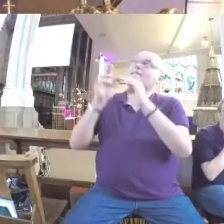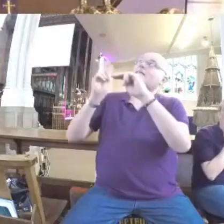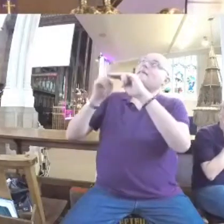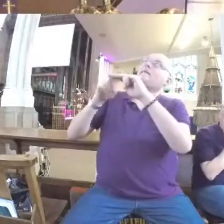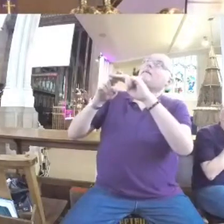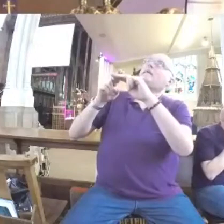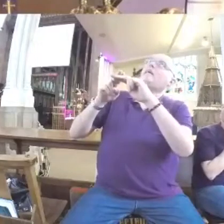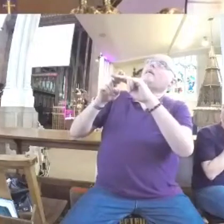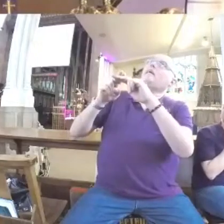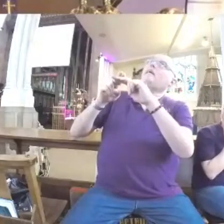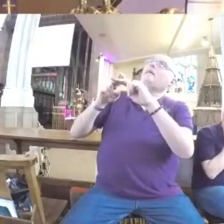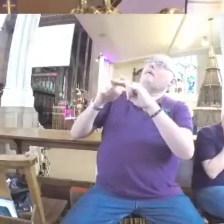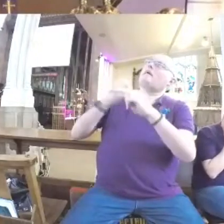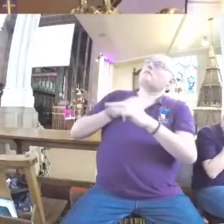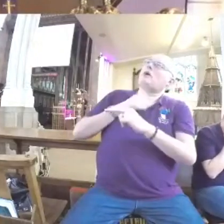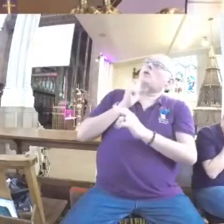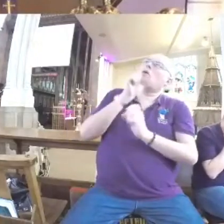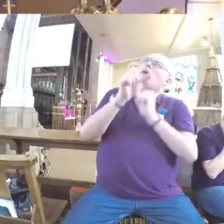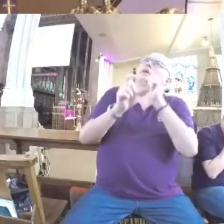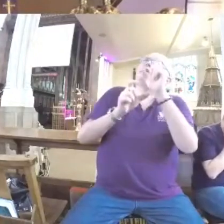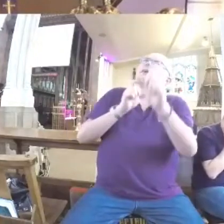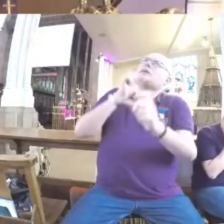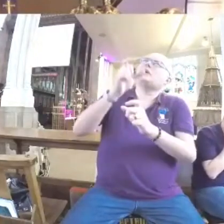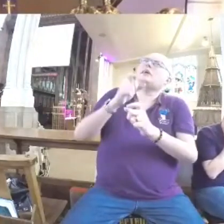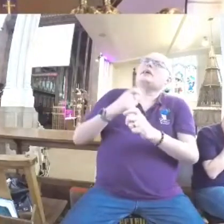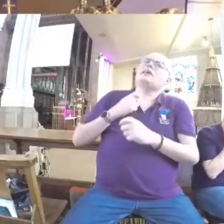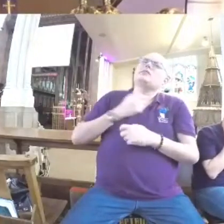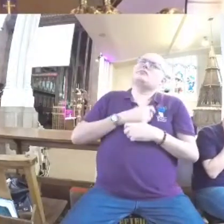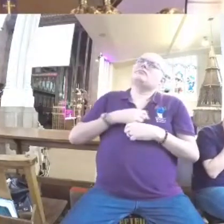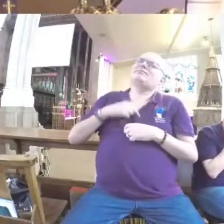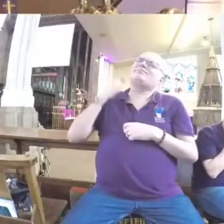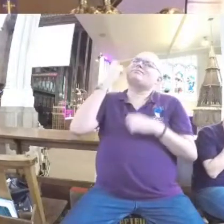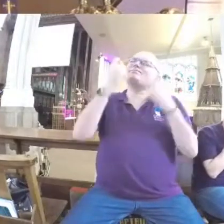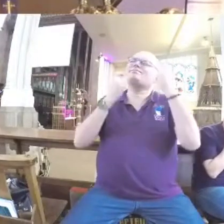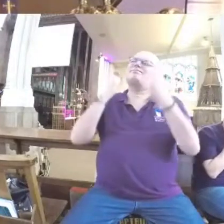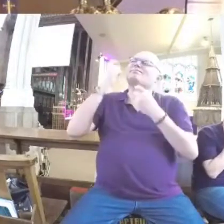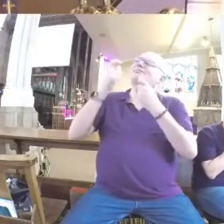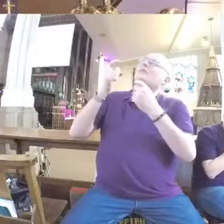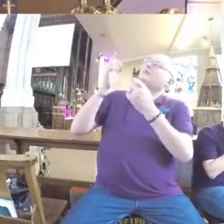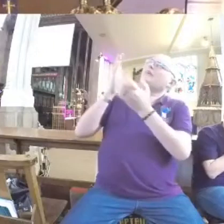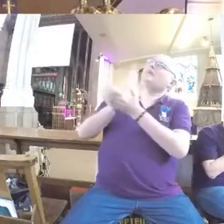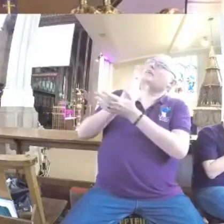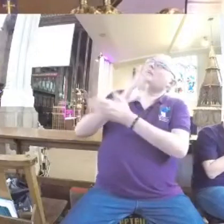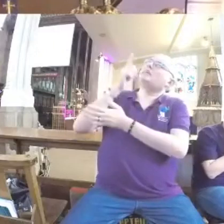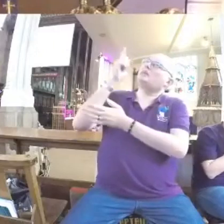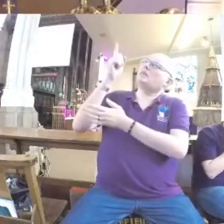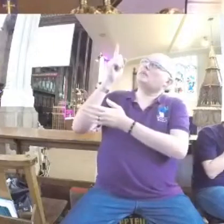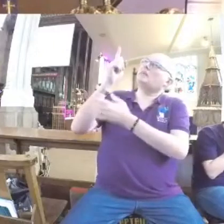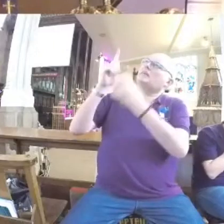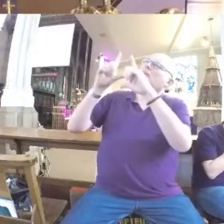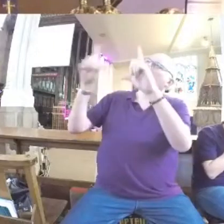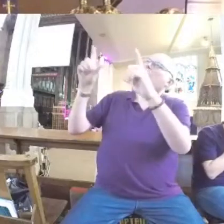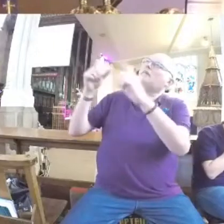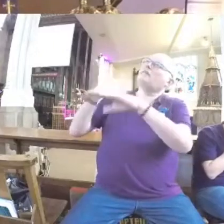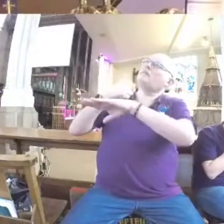Father, may these words of my mouth and this meditation of my heart be pleasing in your sight. Lord,